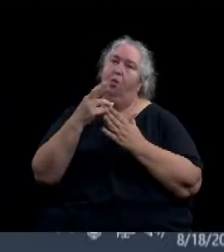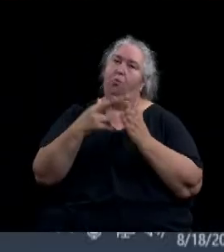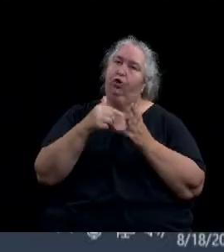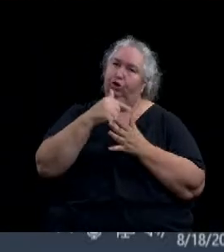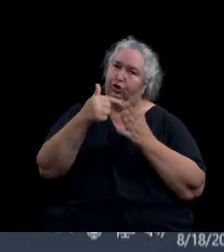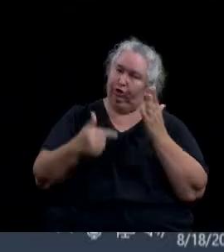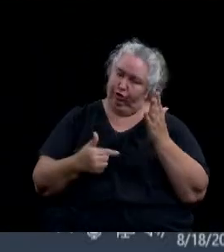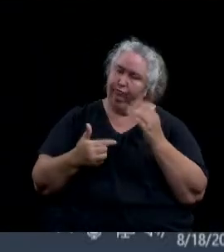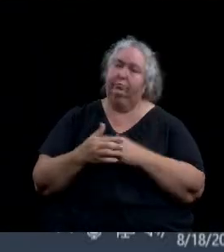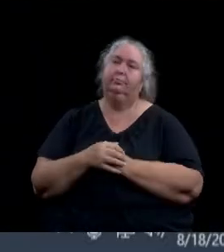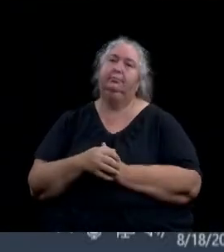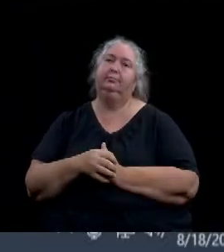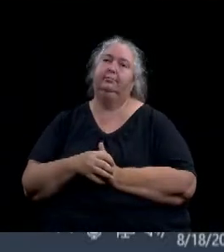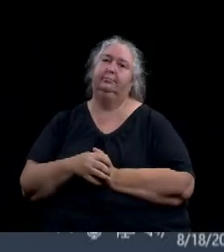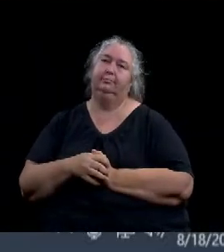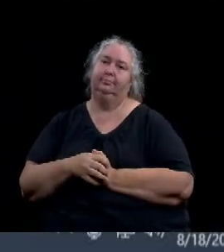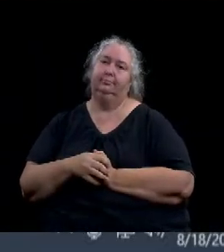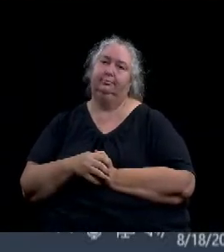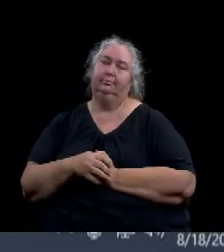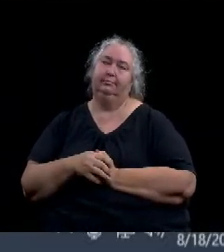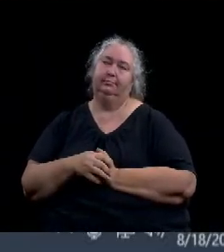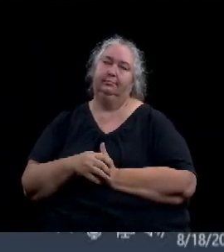Okay, thank you. Any questions for staff?